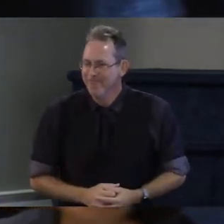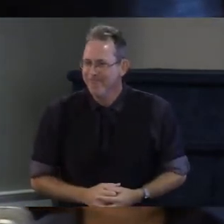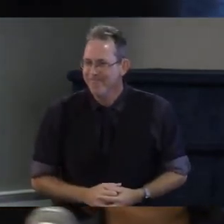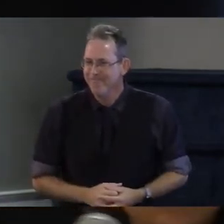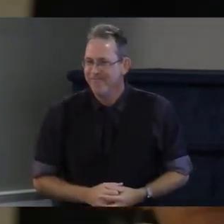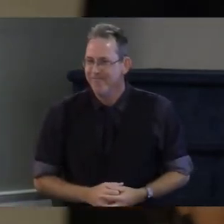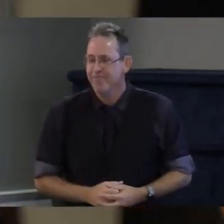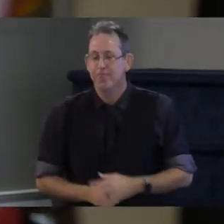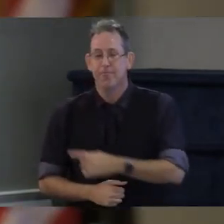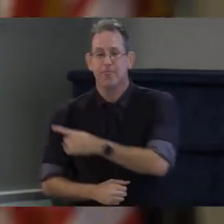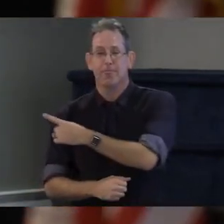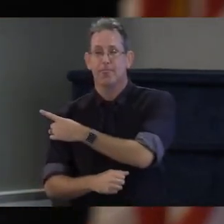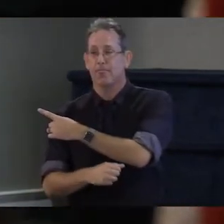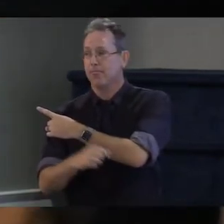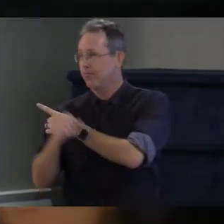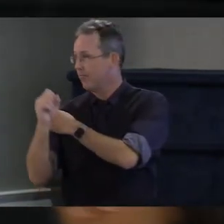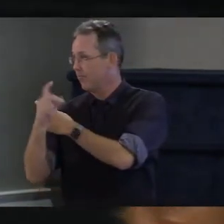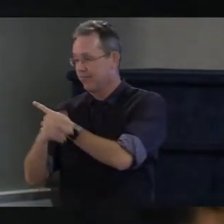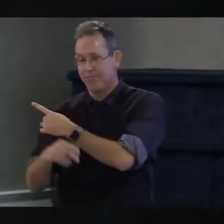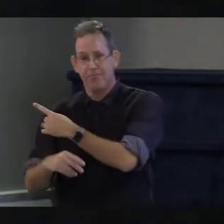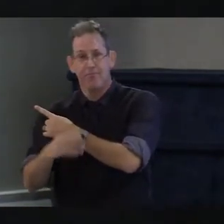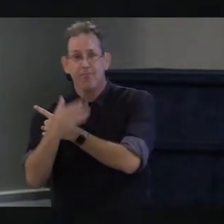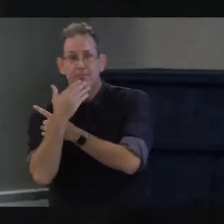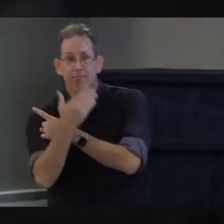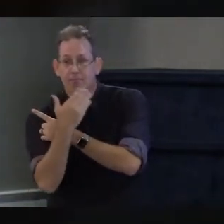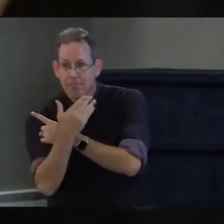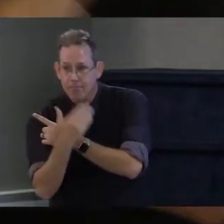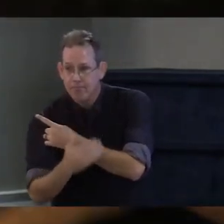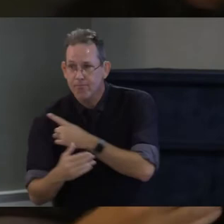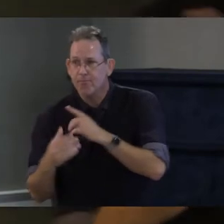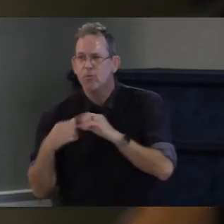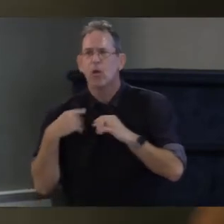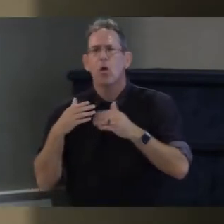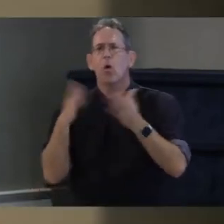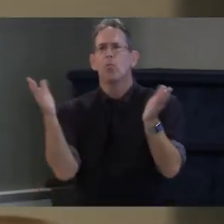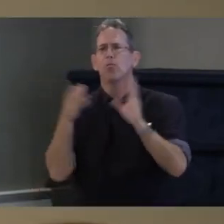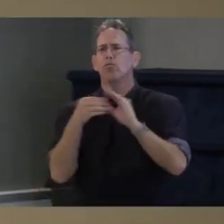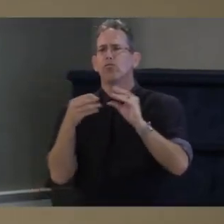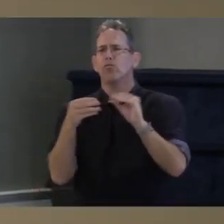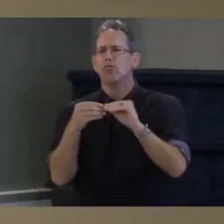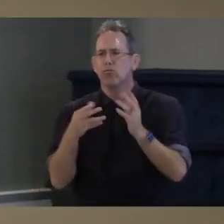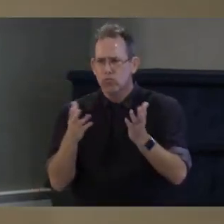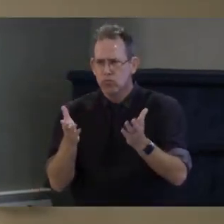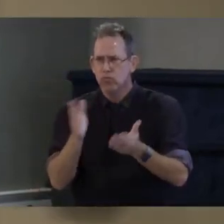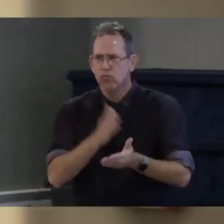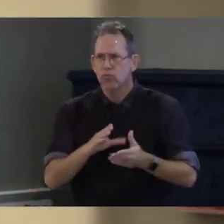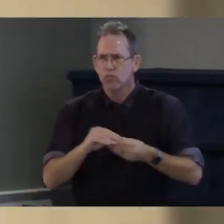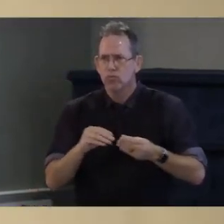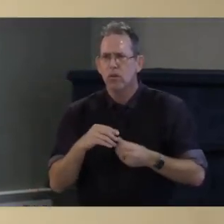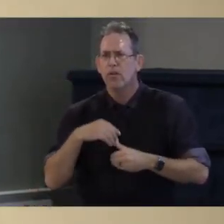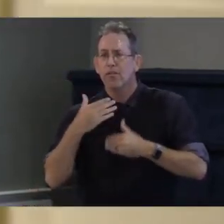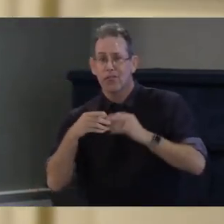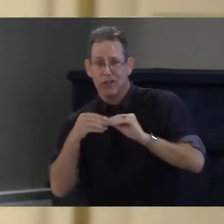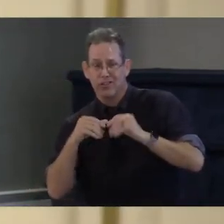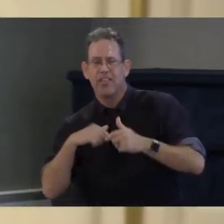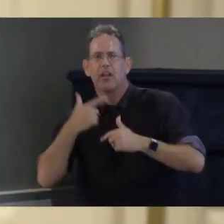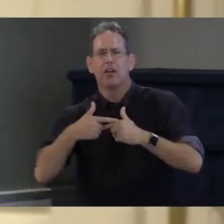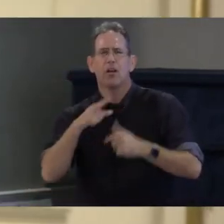thank you all for those opening statements we'll move now to questions which I again want to emphasize come from